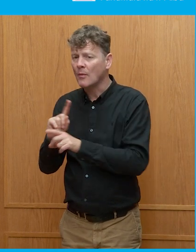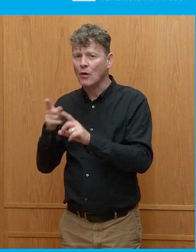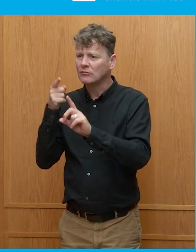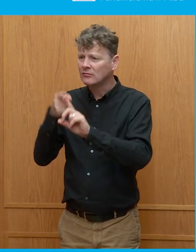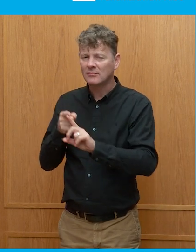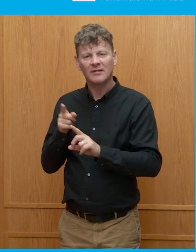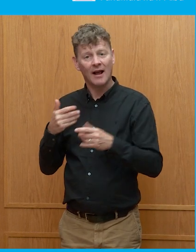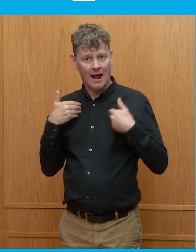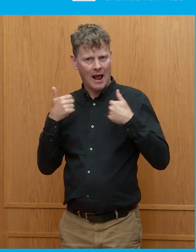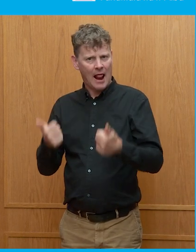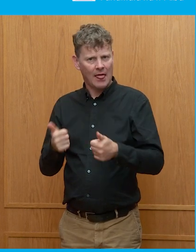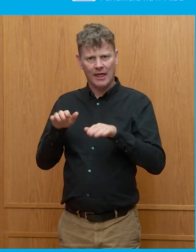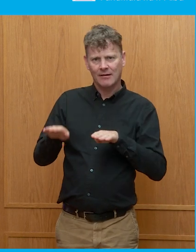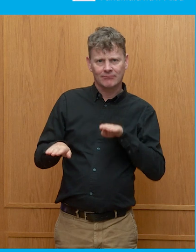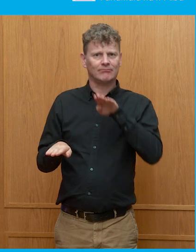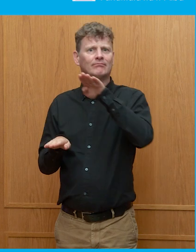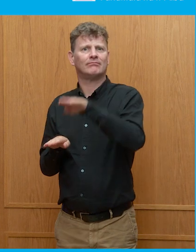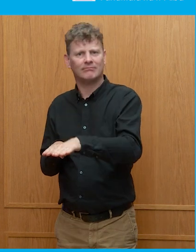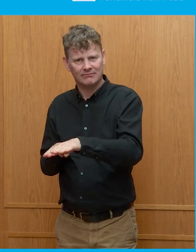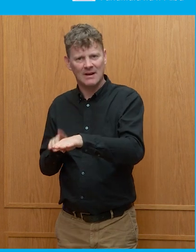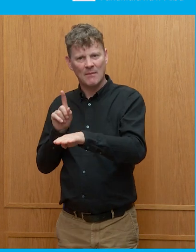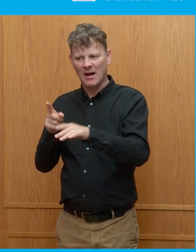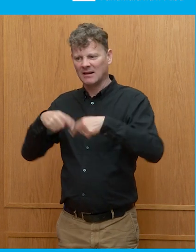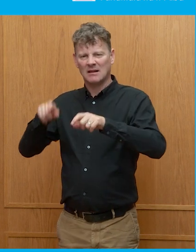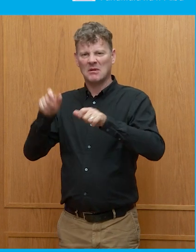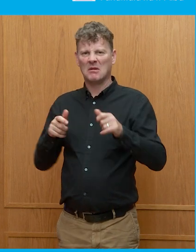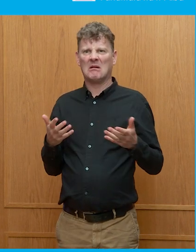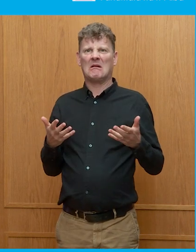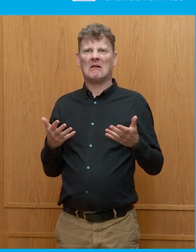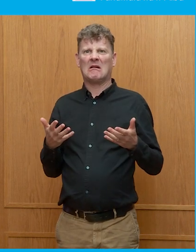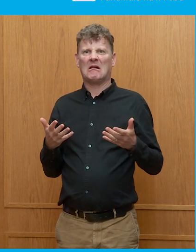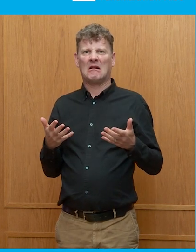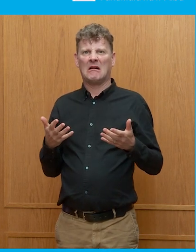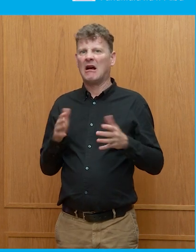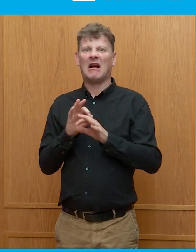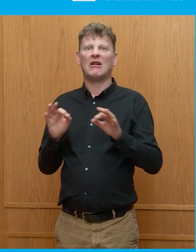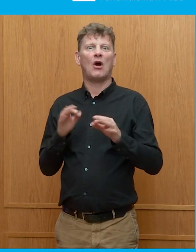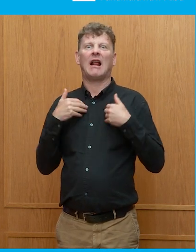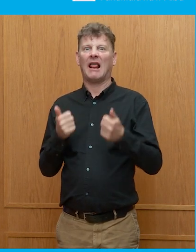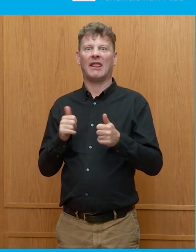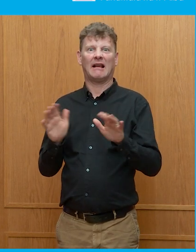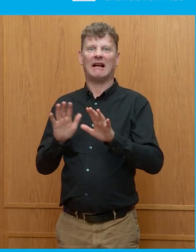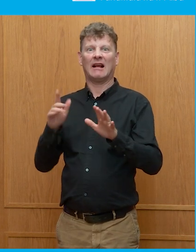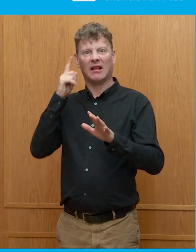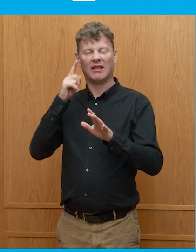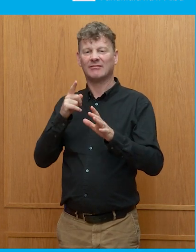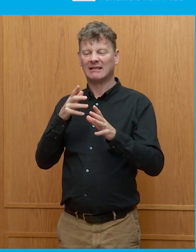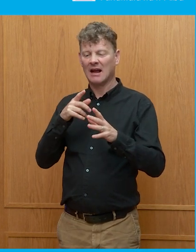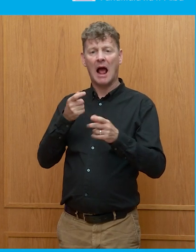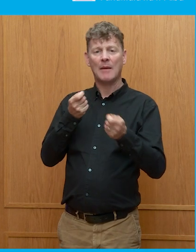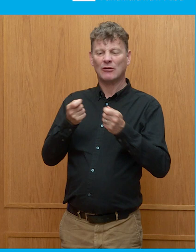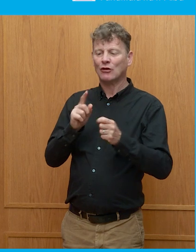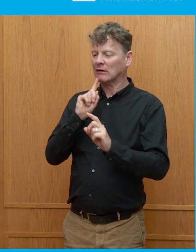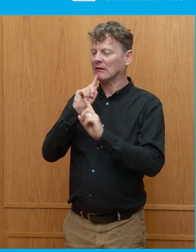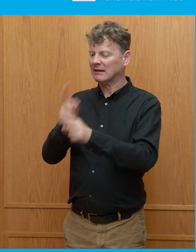a very healthy start because they then said, we don't really know what should we talk about. So what the local administration then did was tell them what to talk